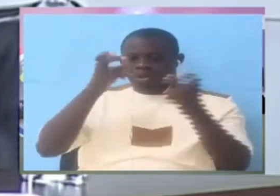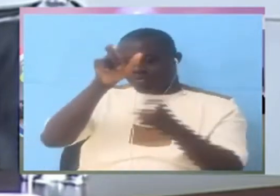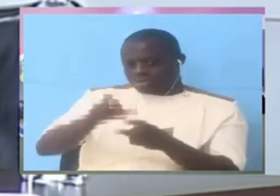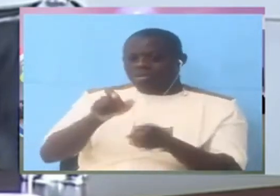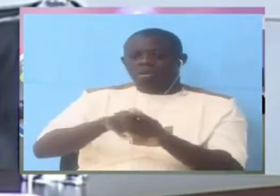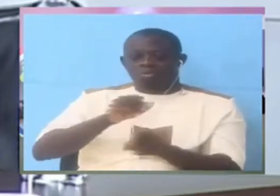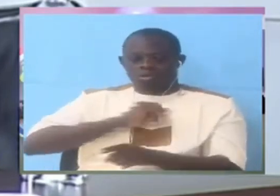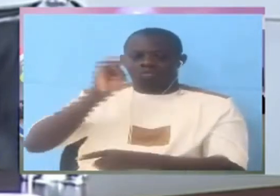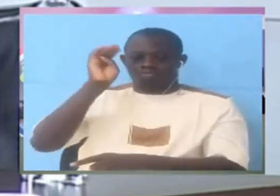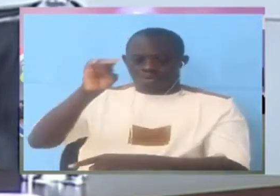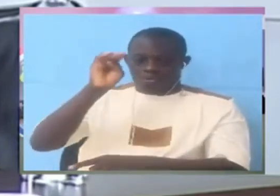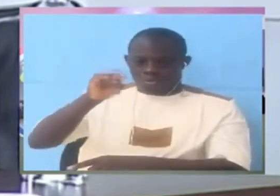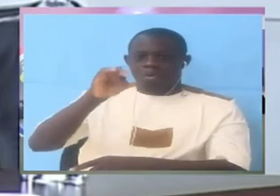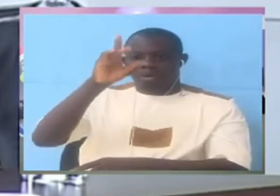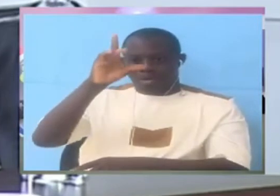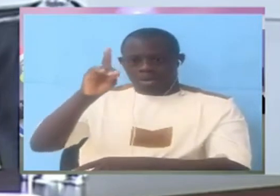But he mentioned Daba Marena.